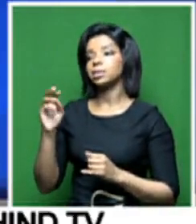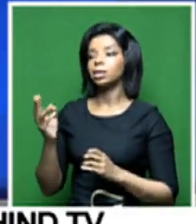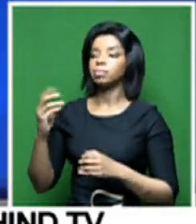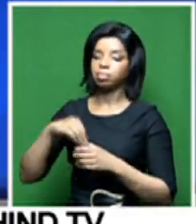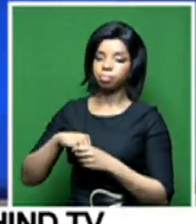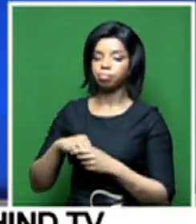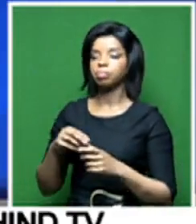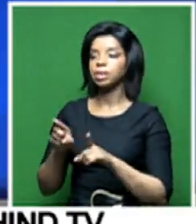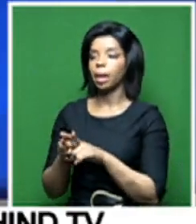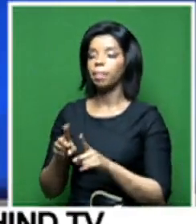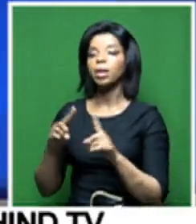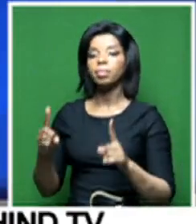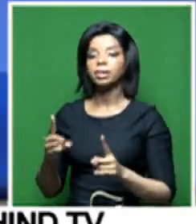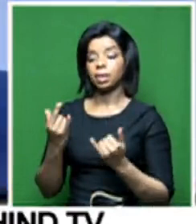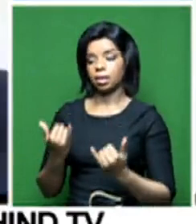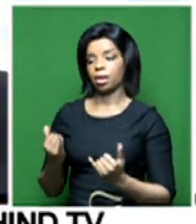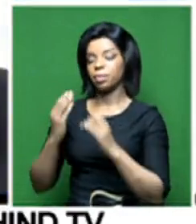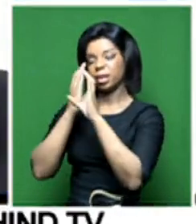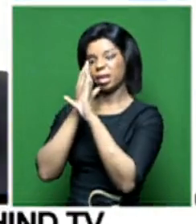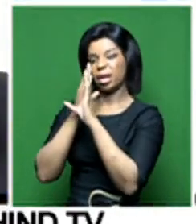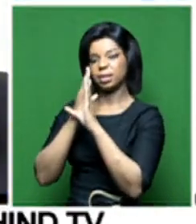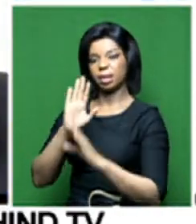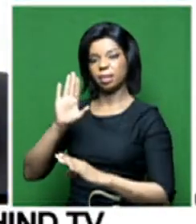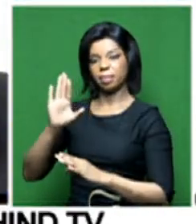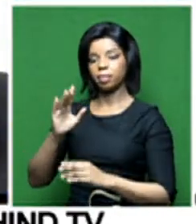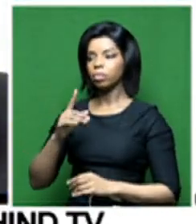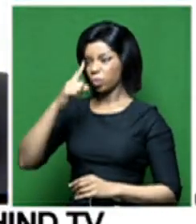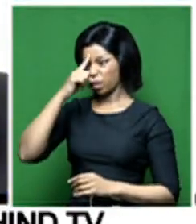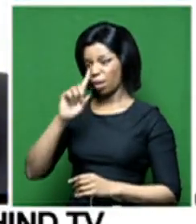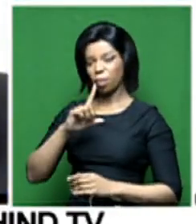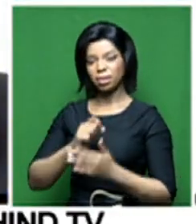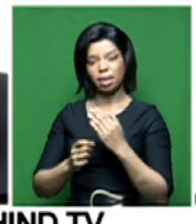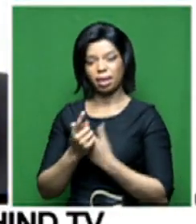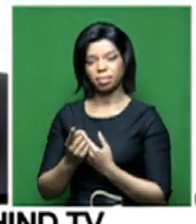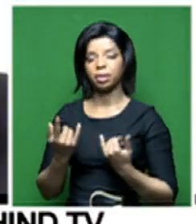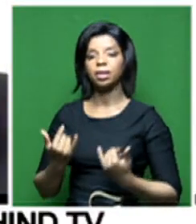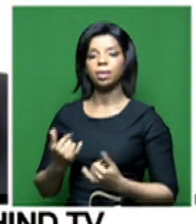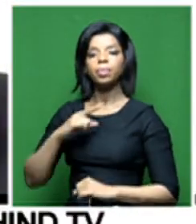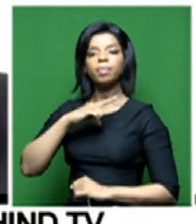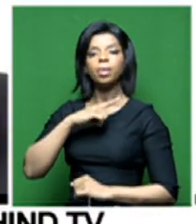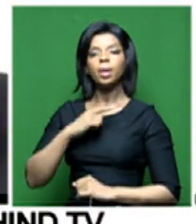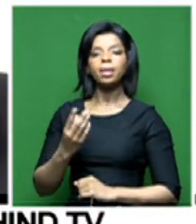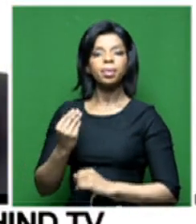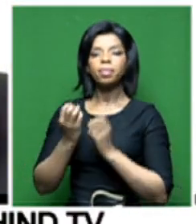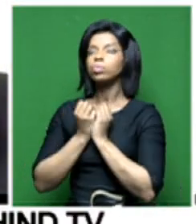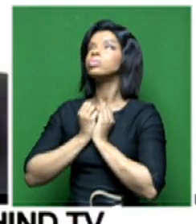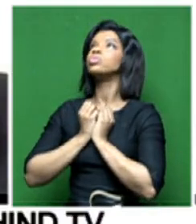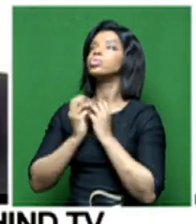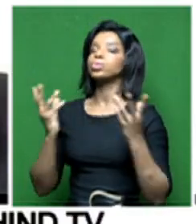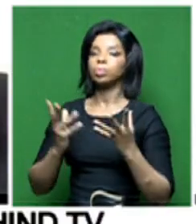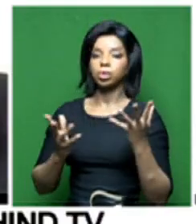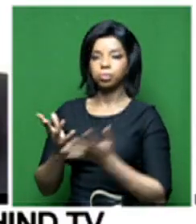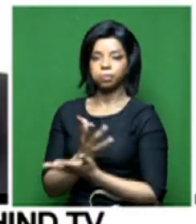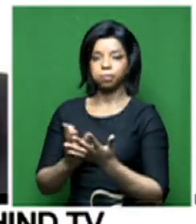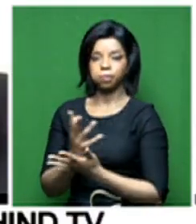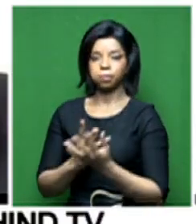ICASA's perspective what exactly is going on. There's been so much talk about what's going to